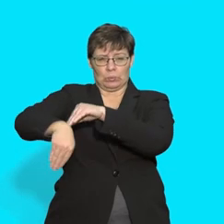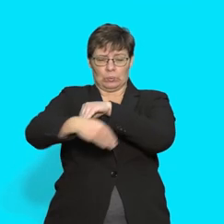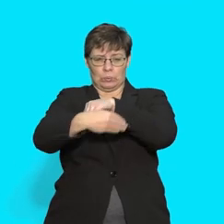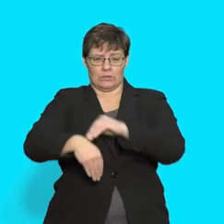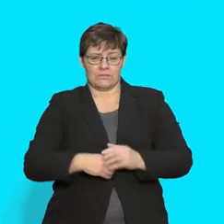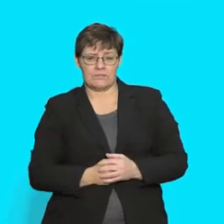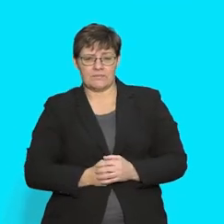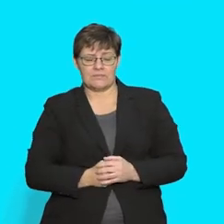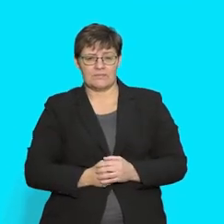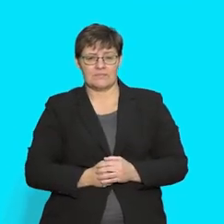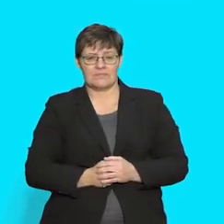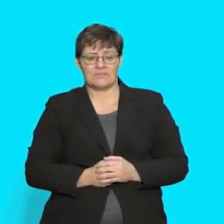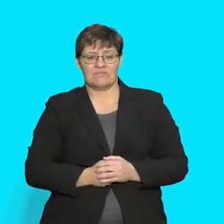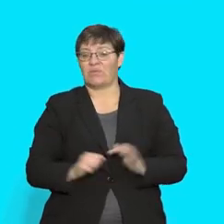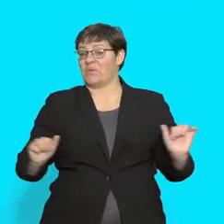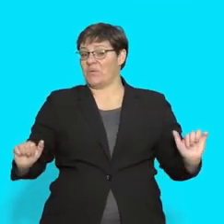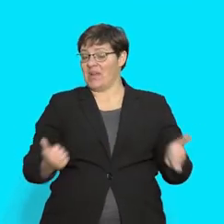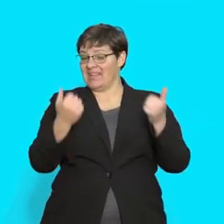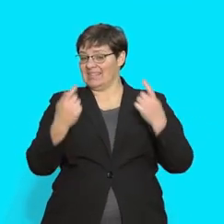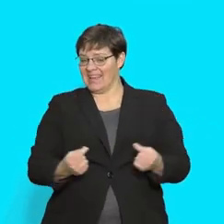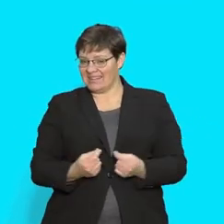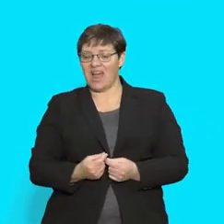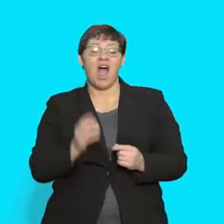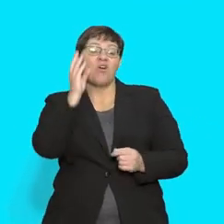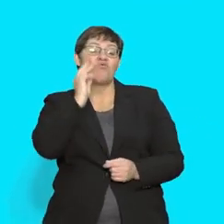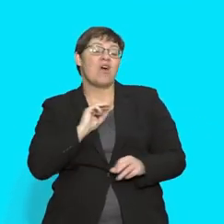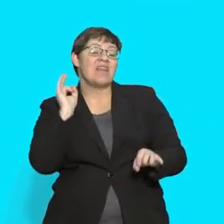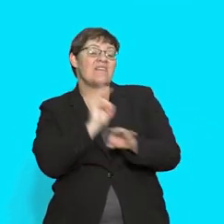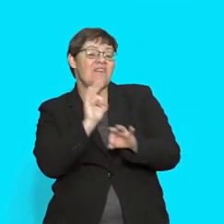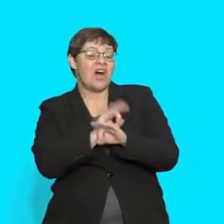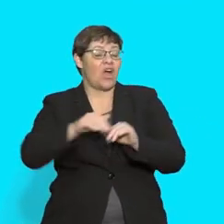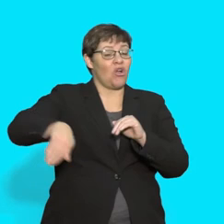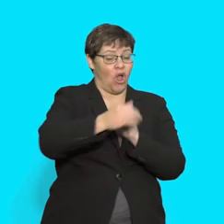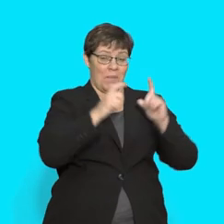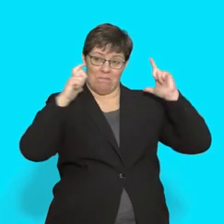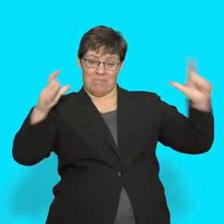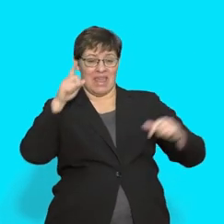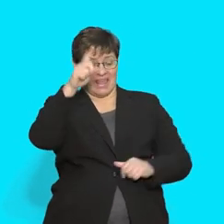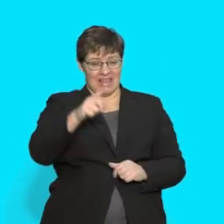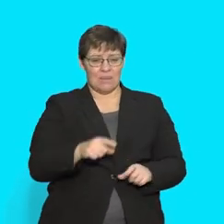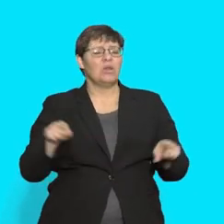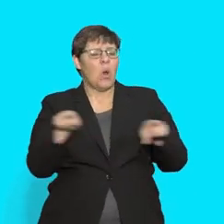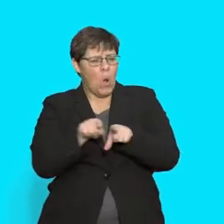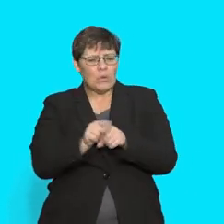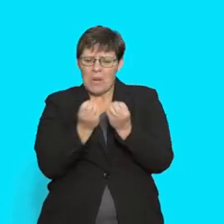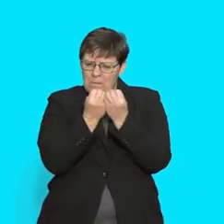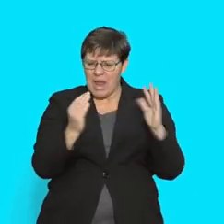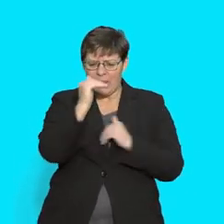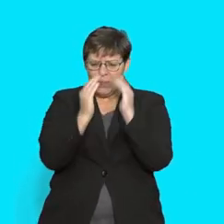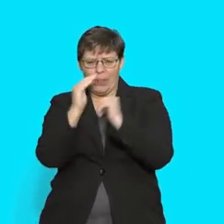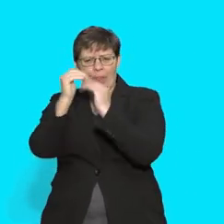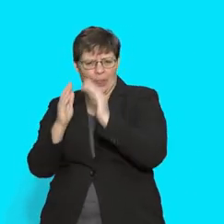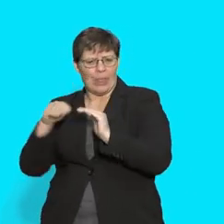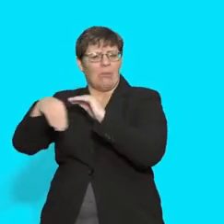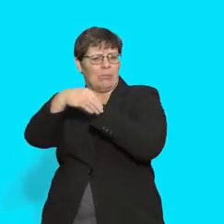Good. A grandfather clock is big, but there are also many small clocks, so everyone